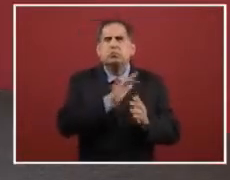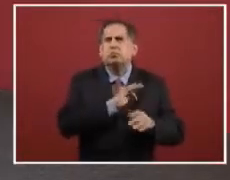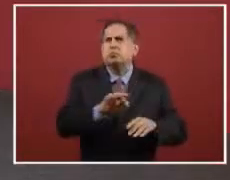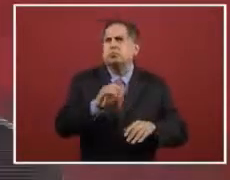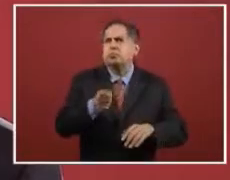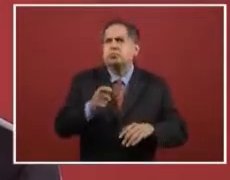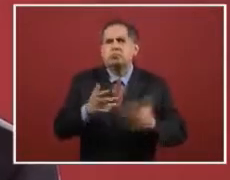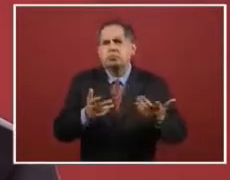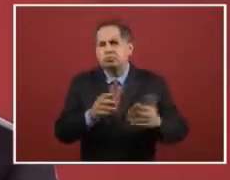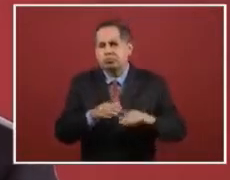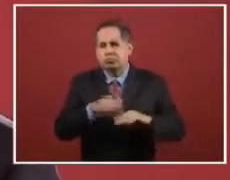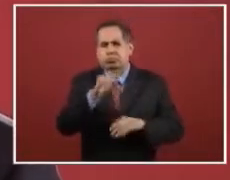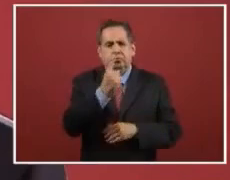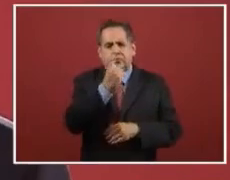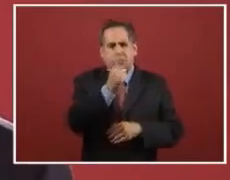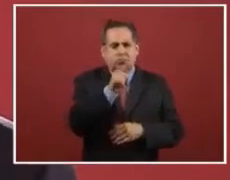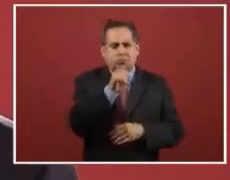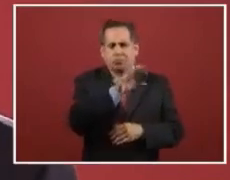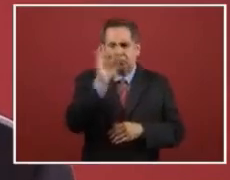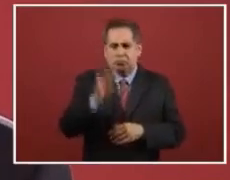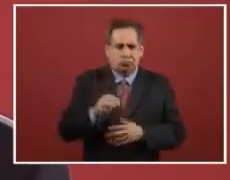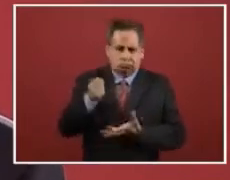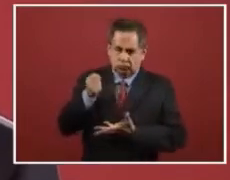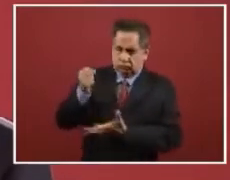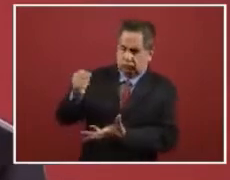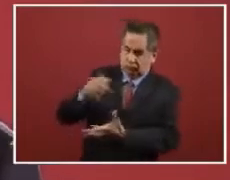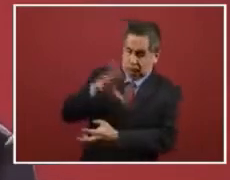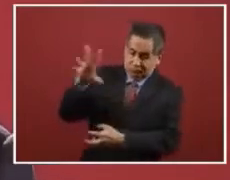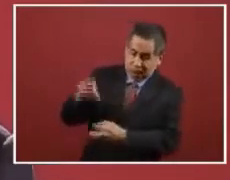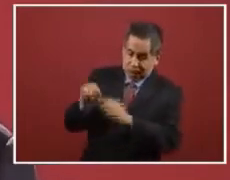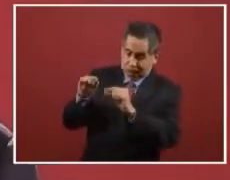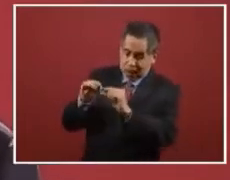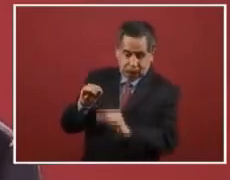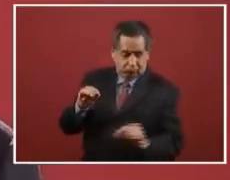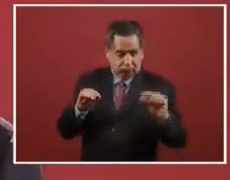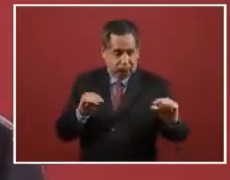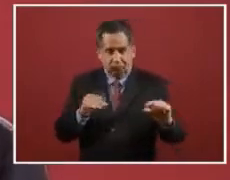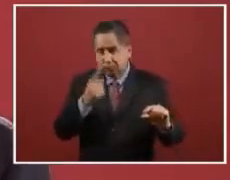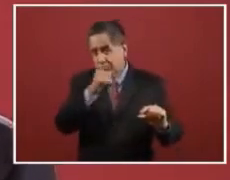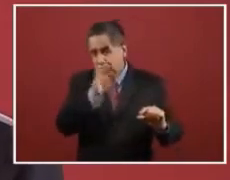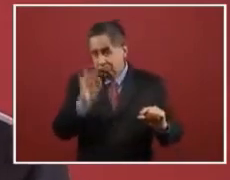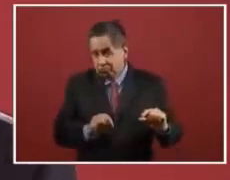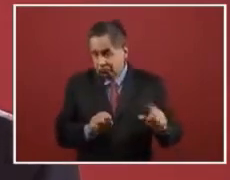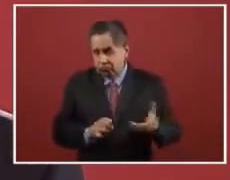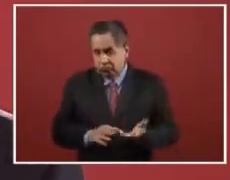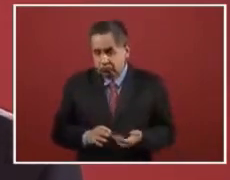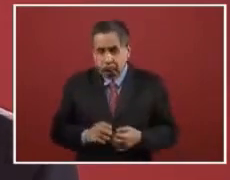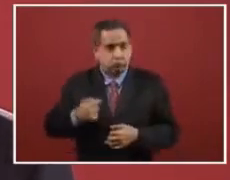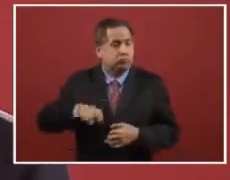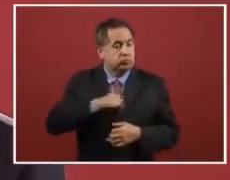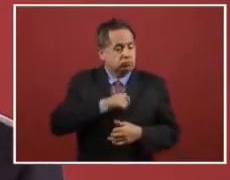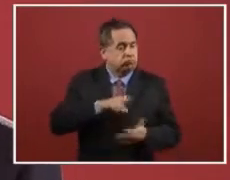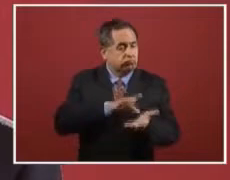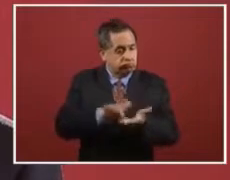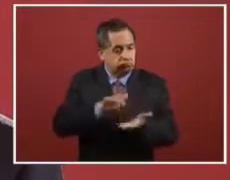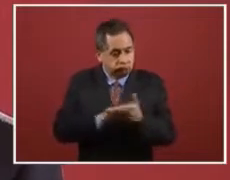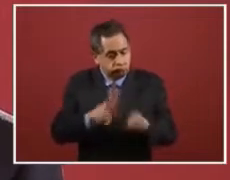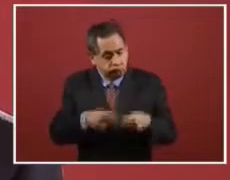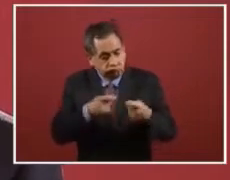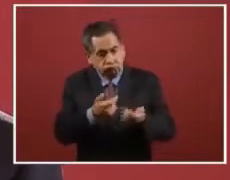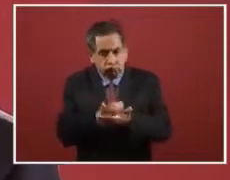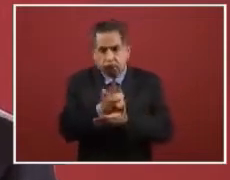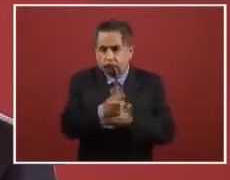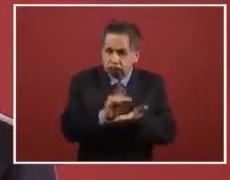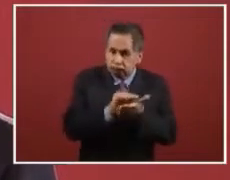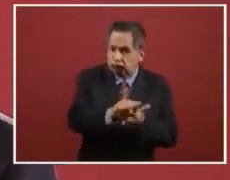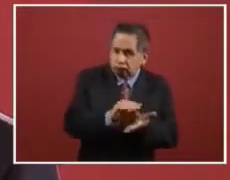more than 1% of the budget, of the total budget. So